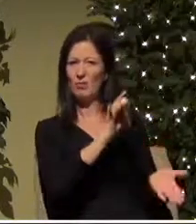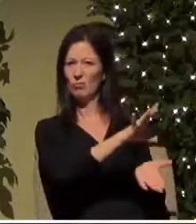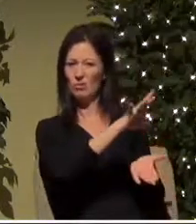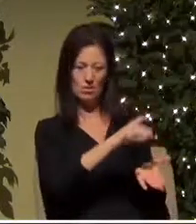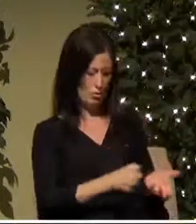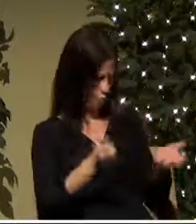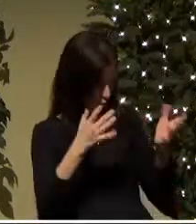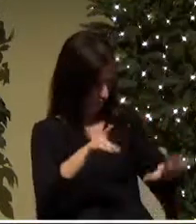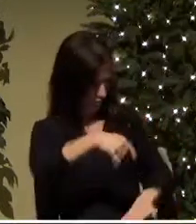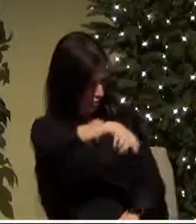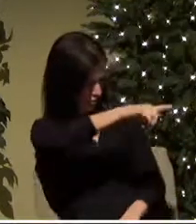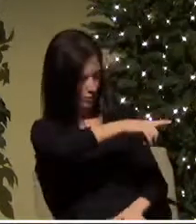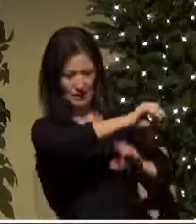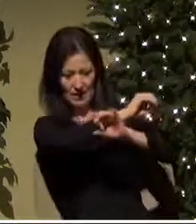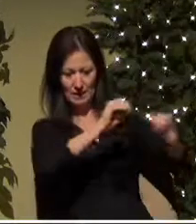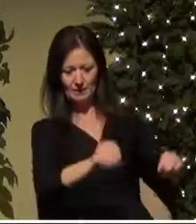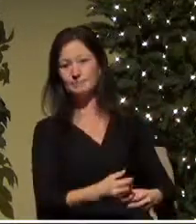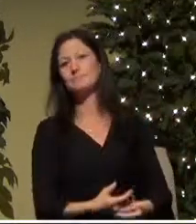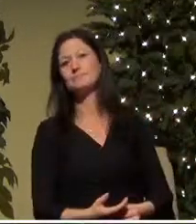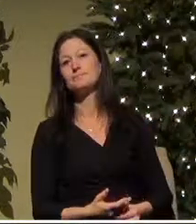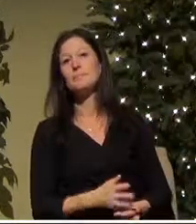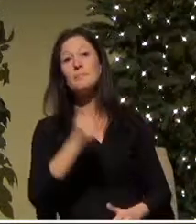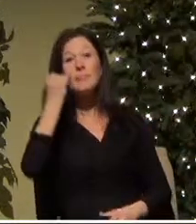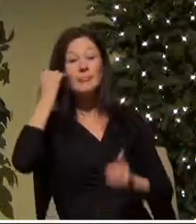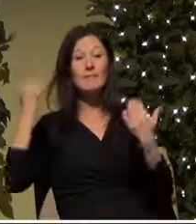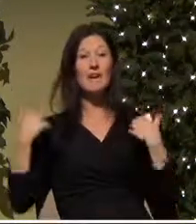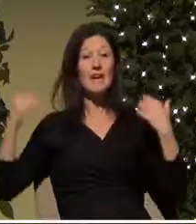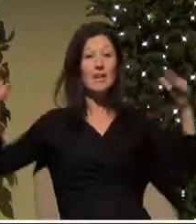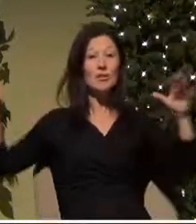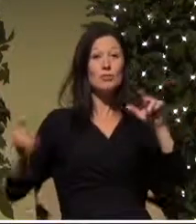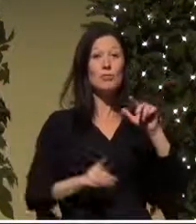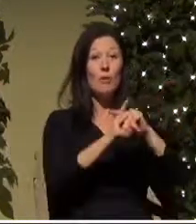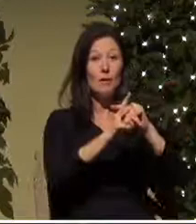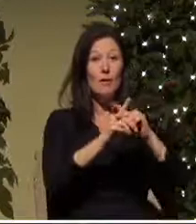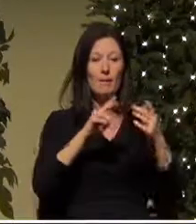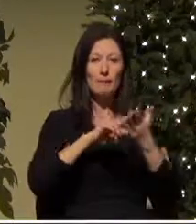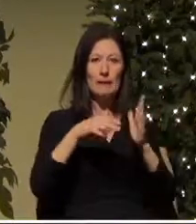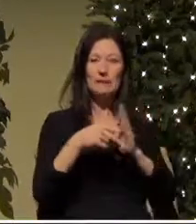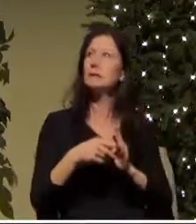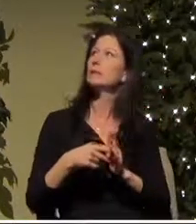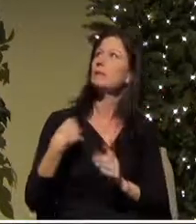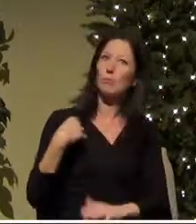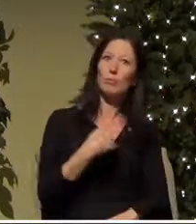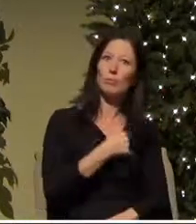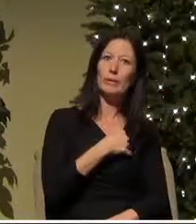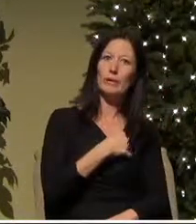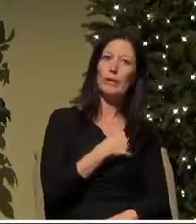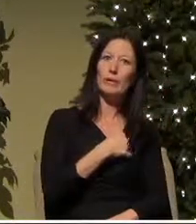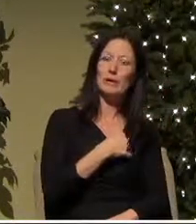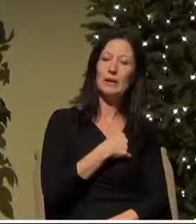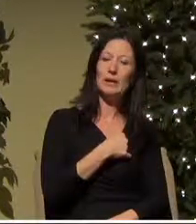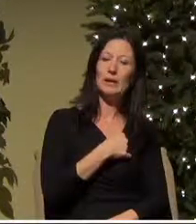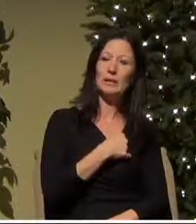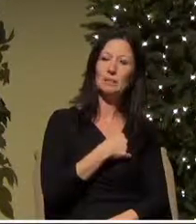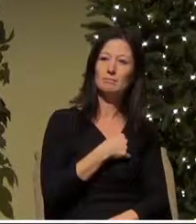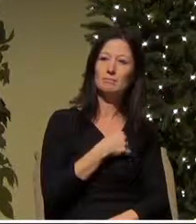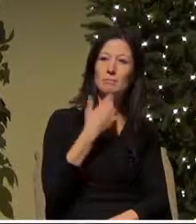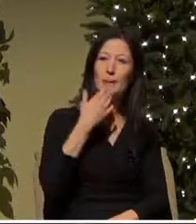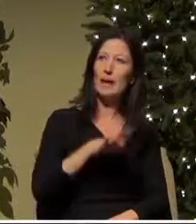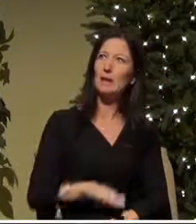nothing to do with them and if an angel shows up it means they must have really messed up and this is it